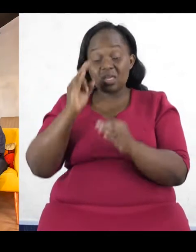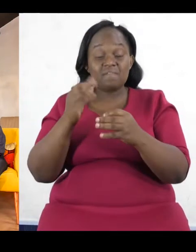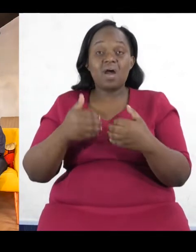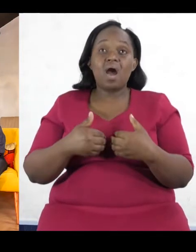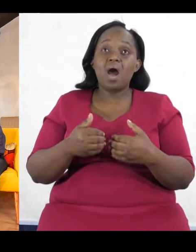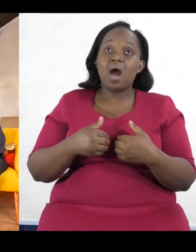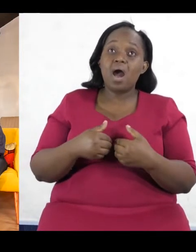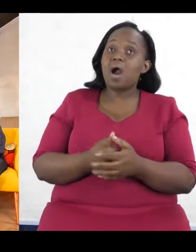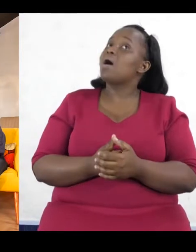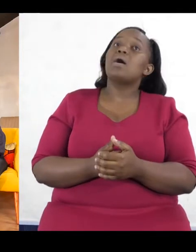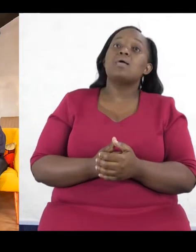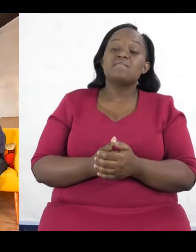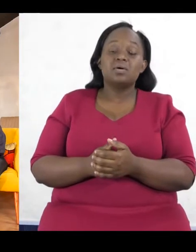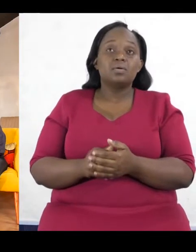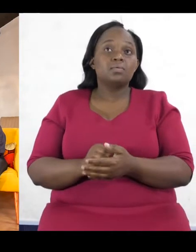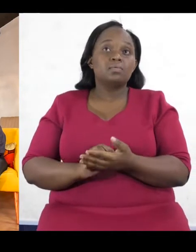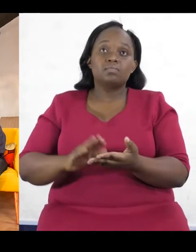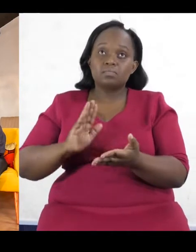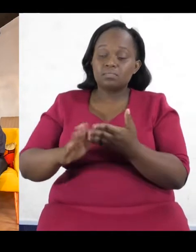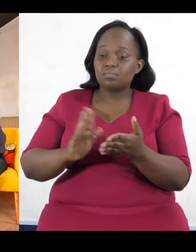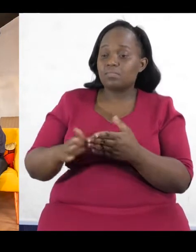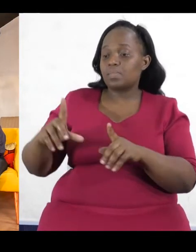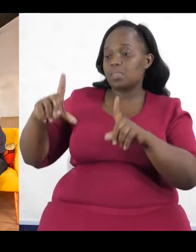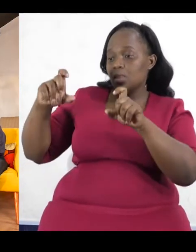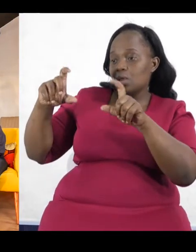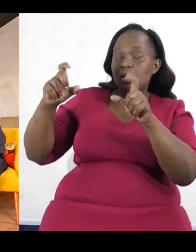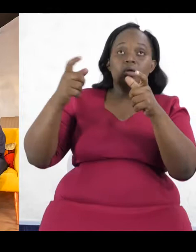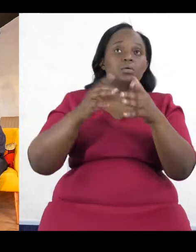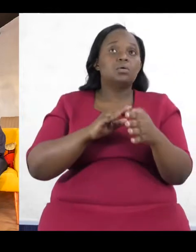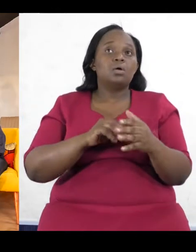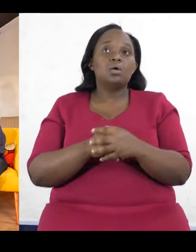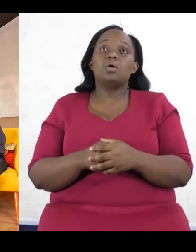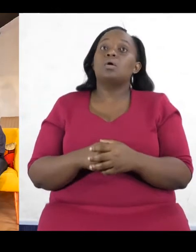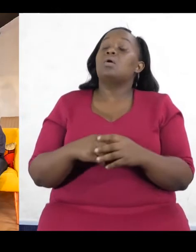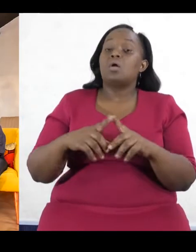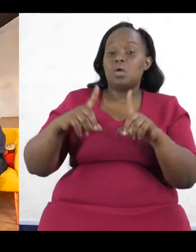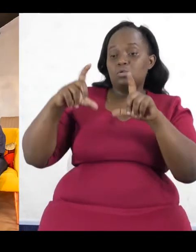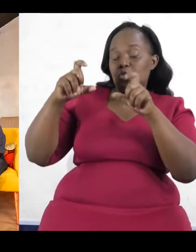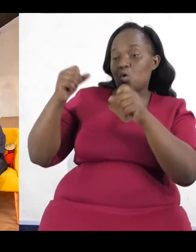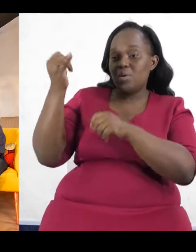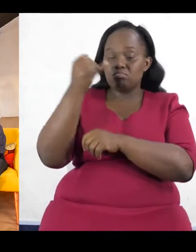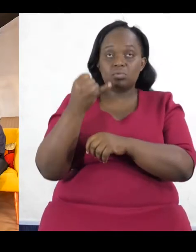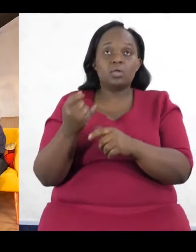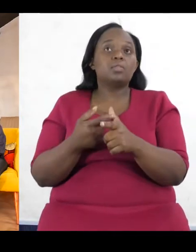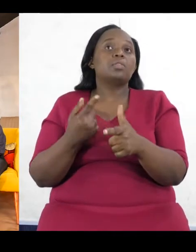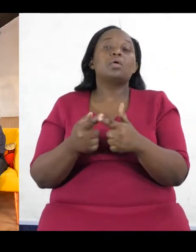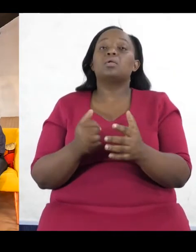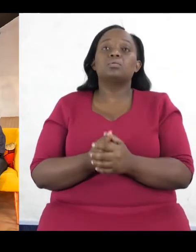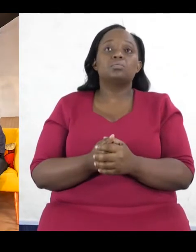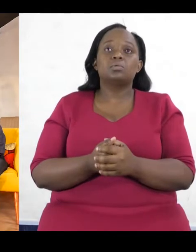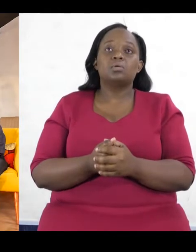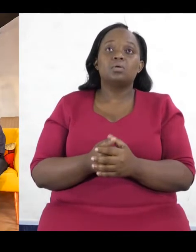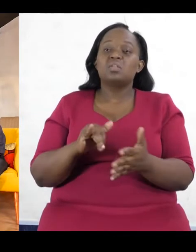photo of you, spins it around. Photoshop is accepted here as evidence, you know. And then that sort of thing, bloggers and all that stuff.